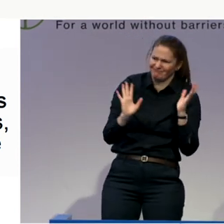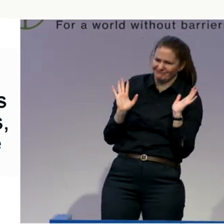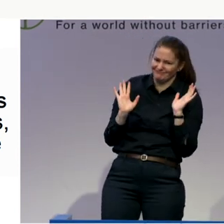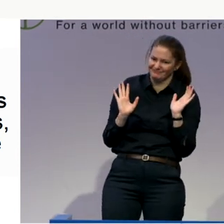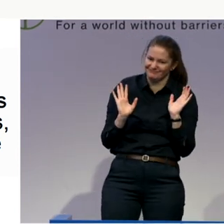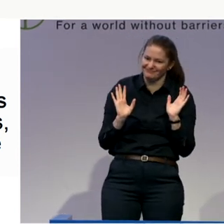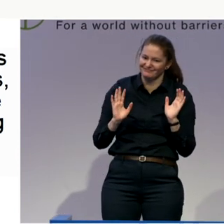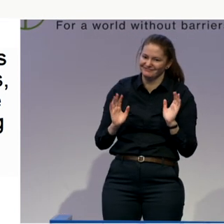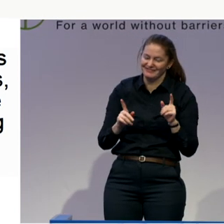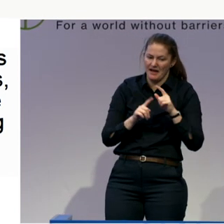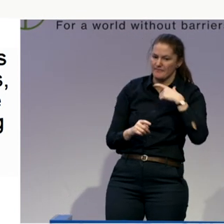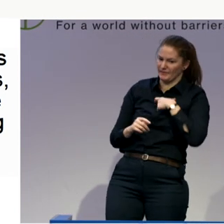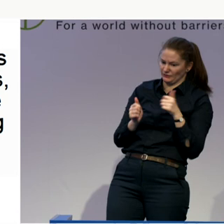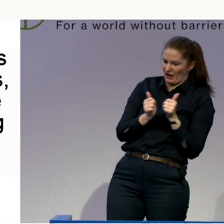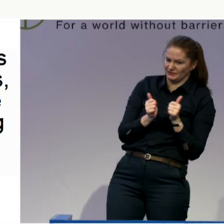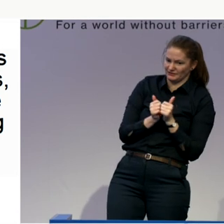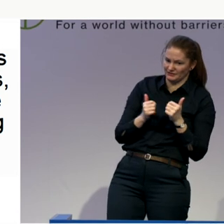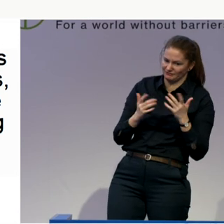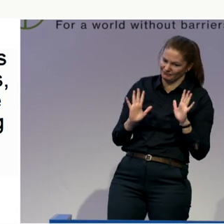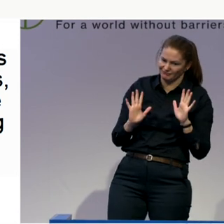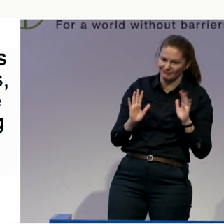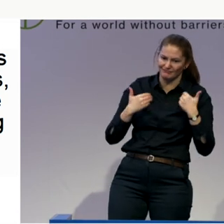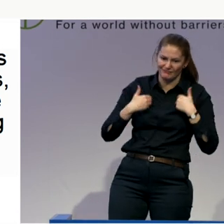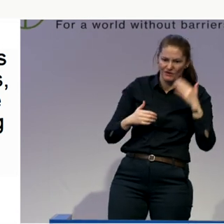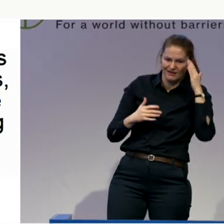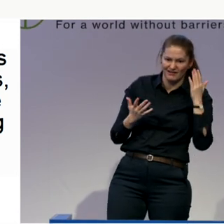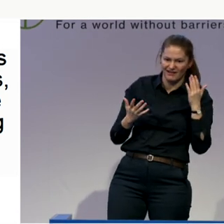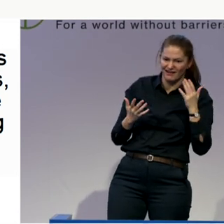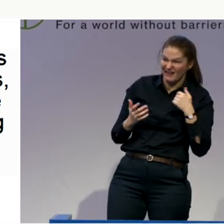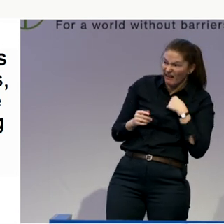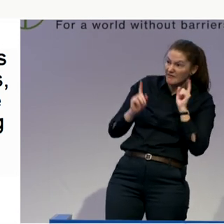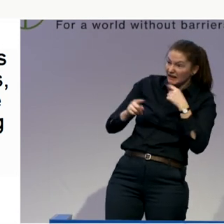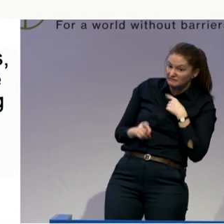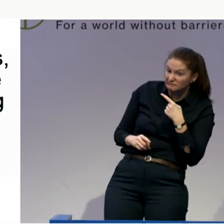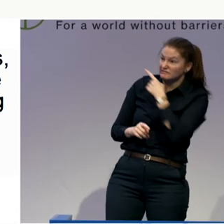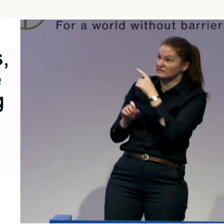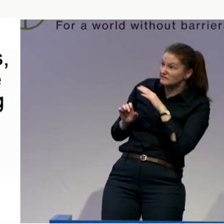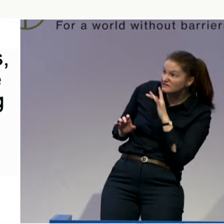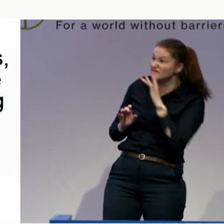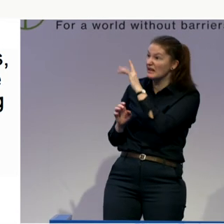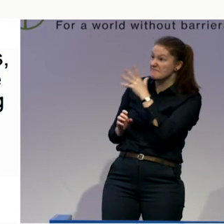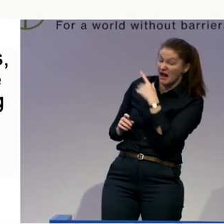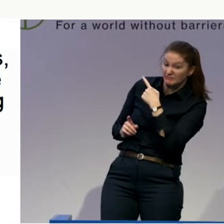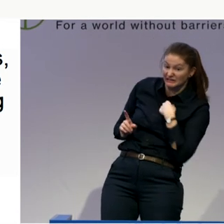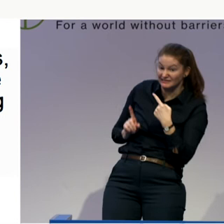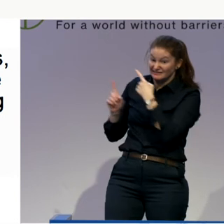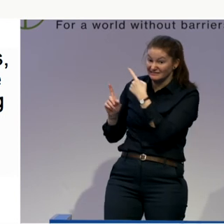get on the side of the disabled person against mum or is it, that's not my role. I come, I do the care,